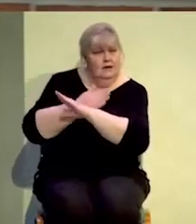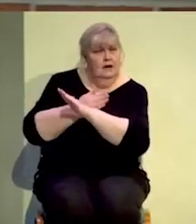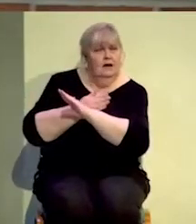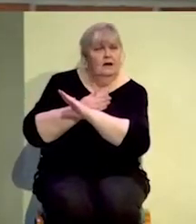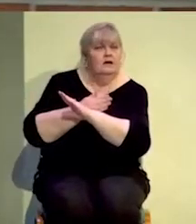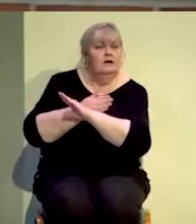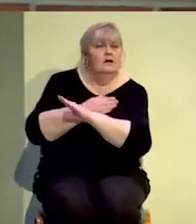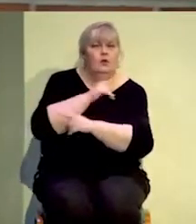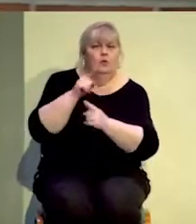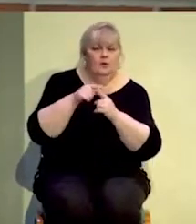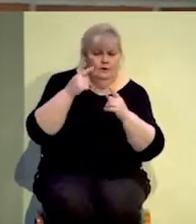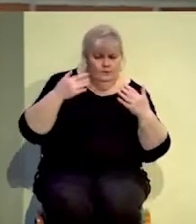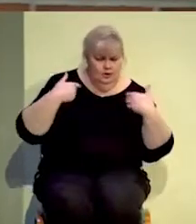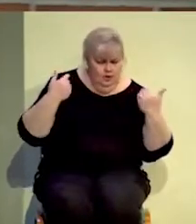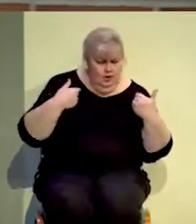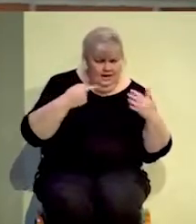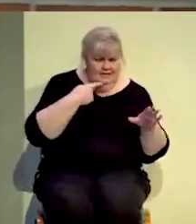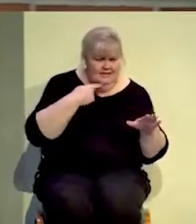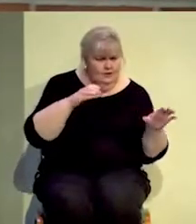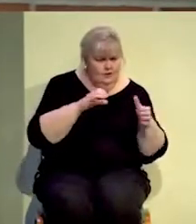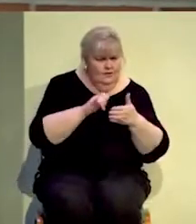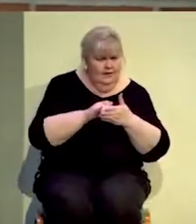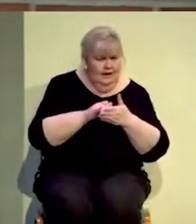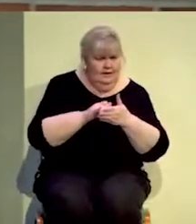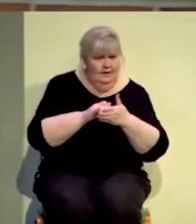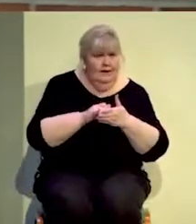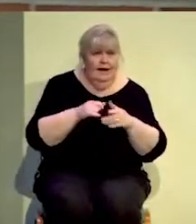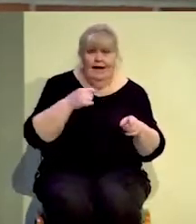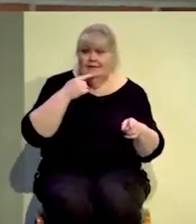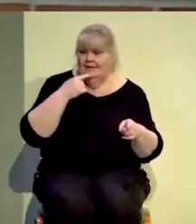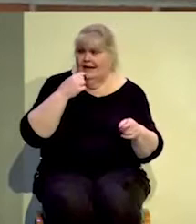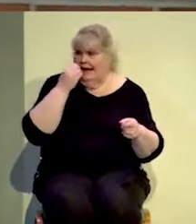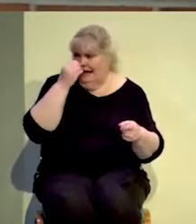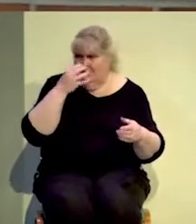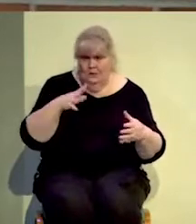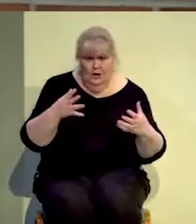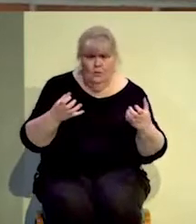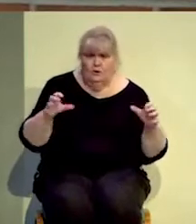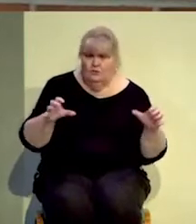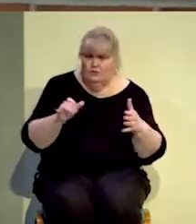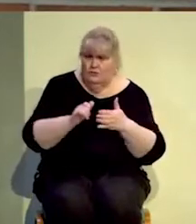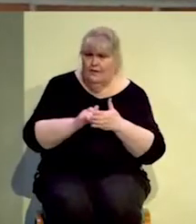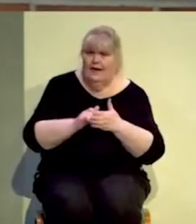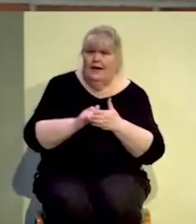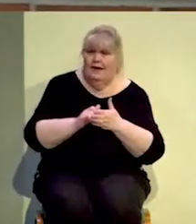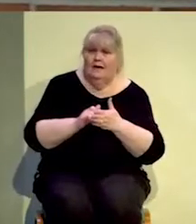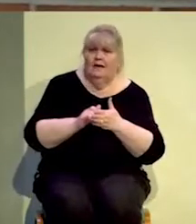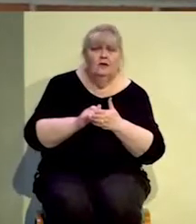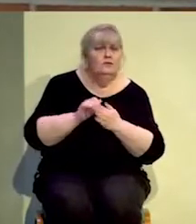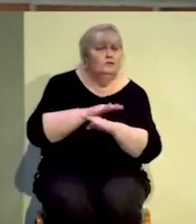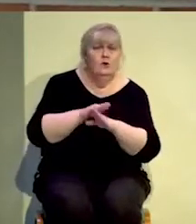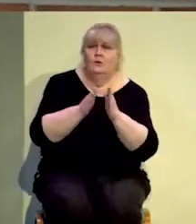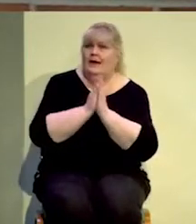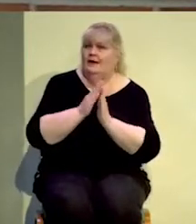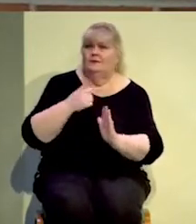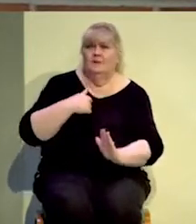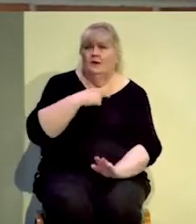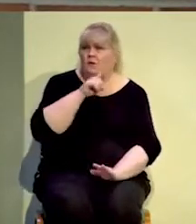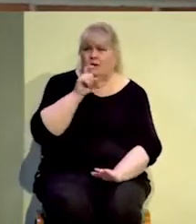much younger I would tell him to do something. I'd say, Zeke, I don't care. I want you to do it because I've told you to do it. No questions asked.